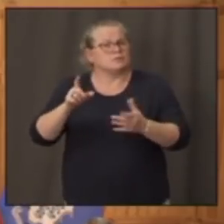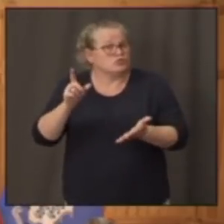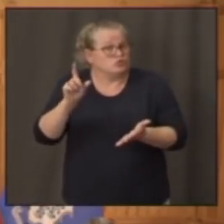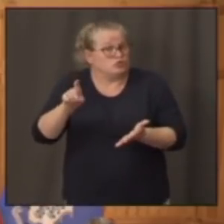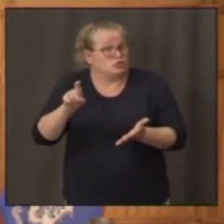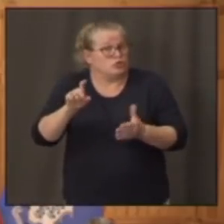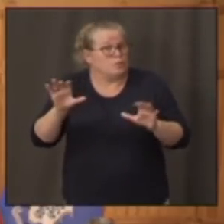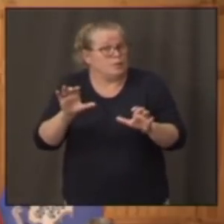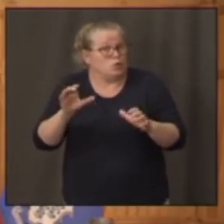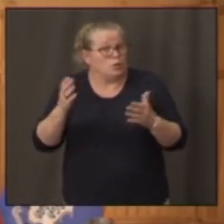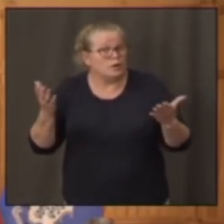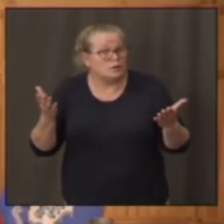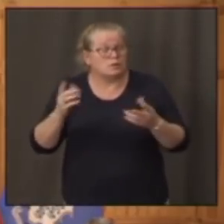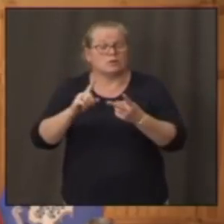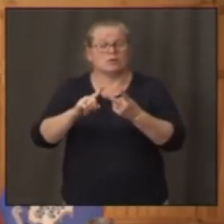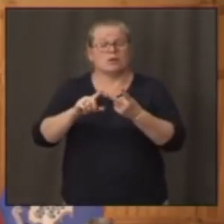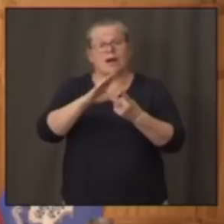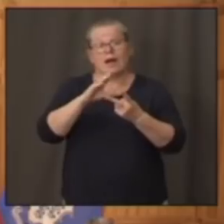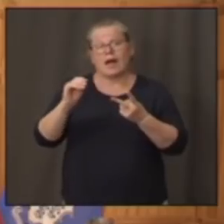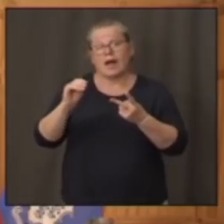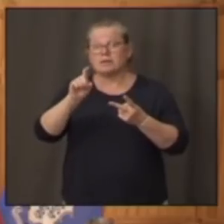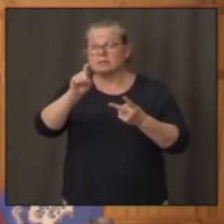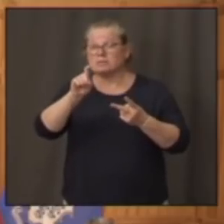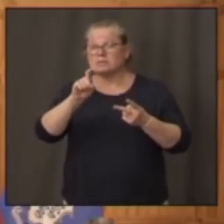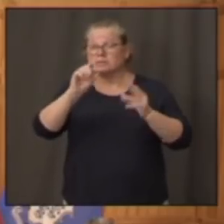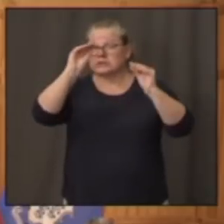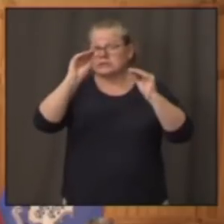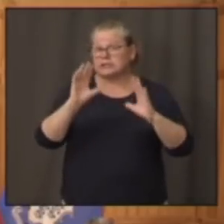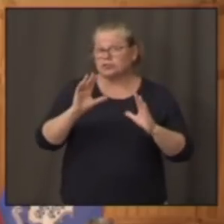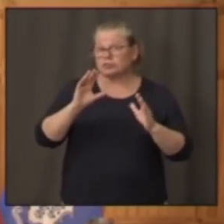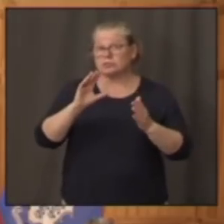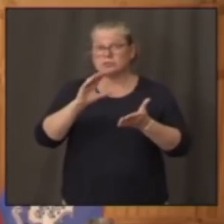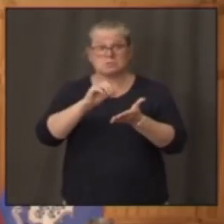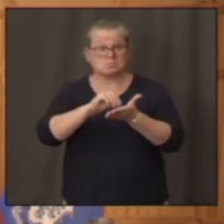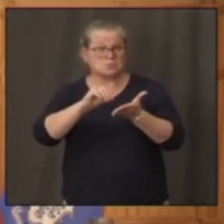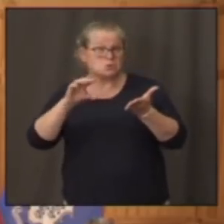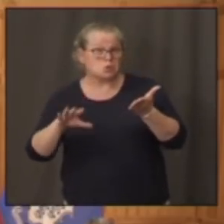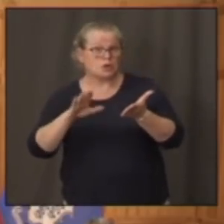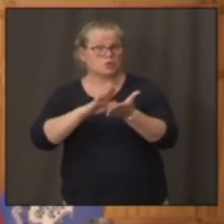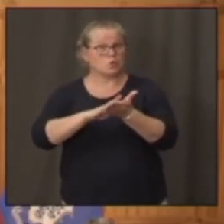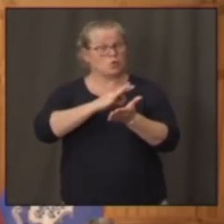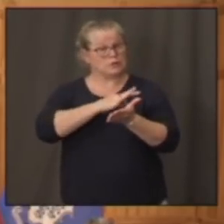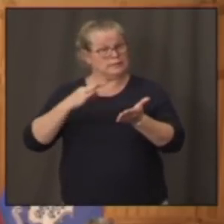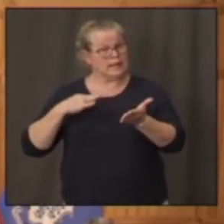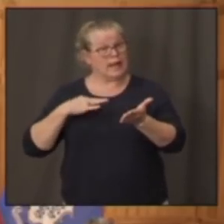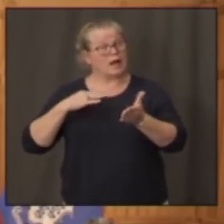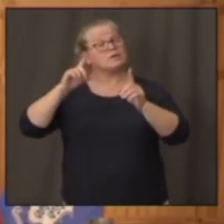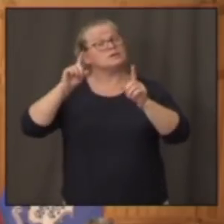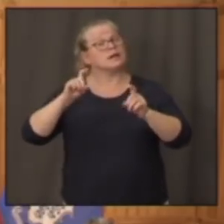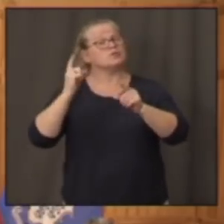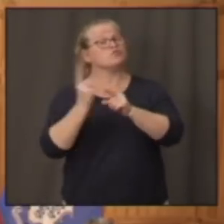two, do you think teachers and students and other school staff should be regularly tested?